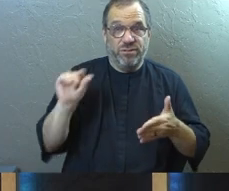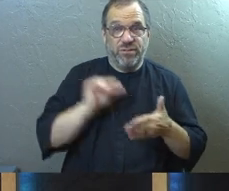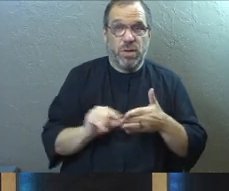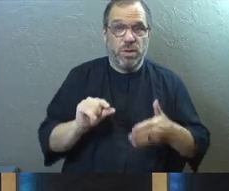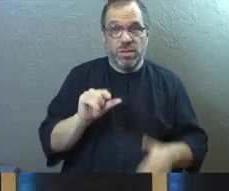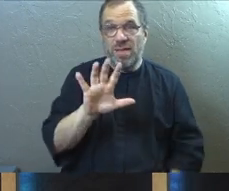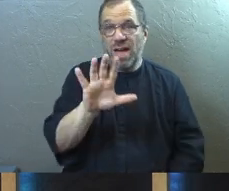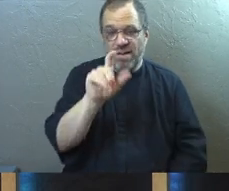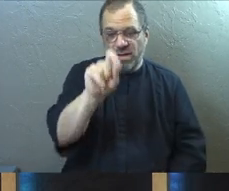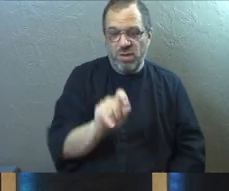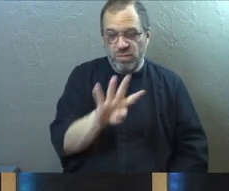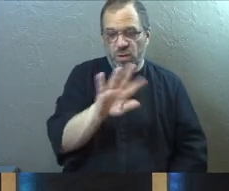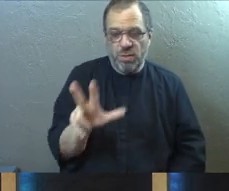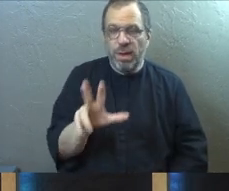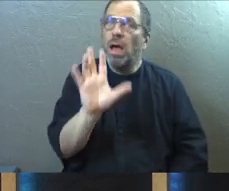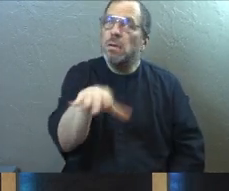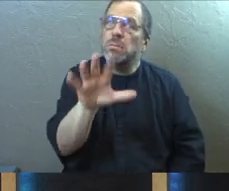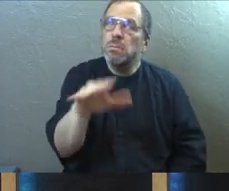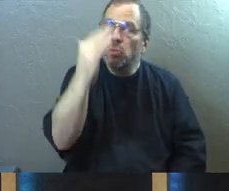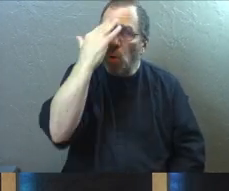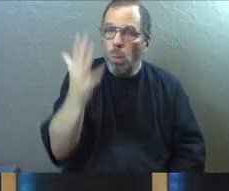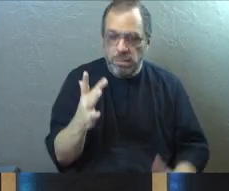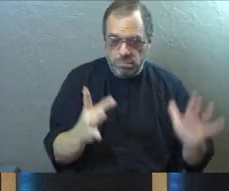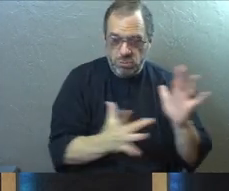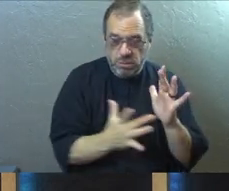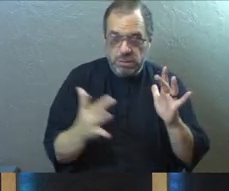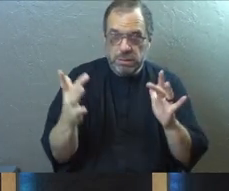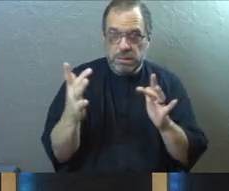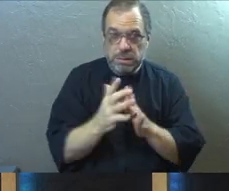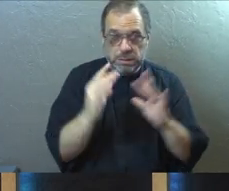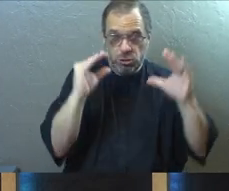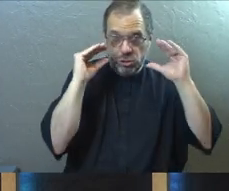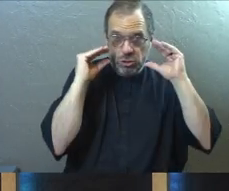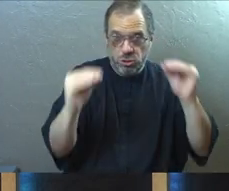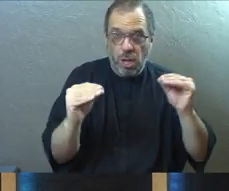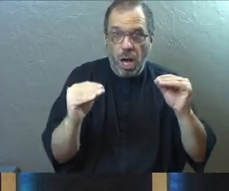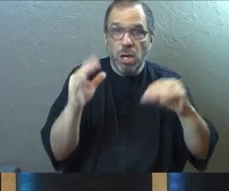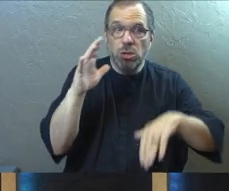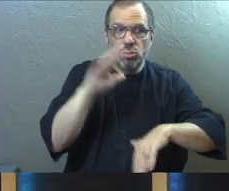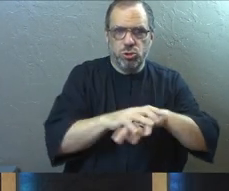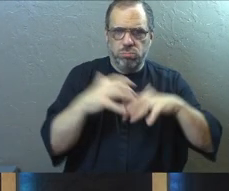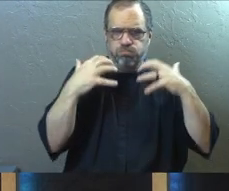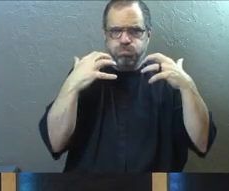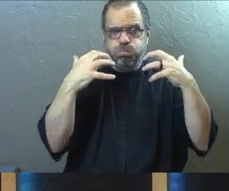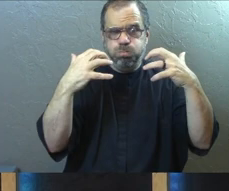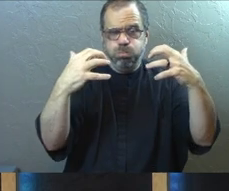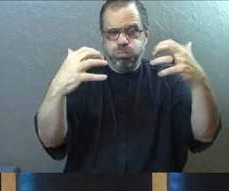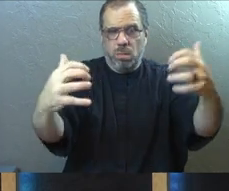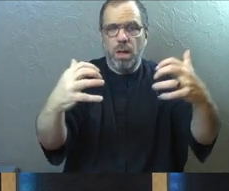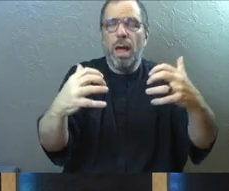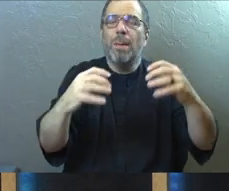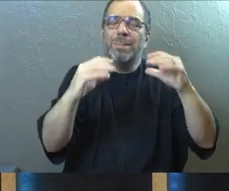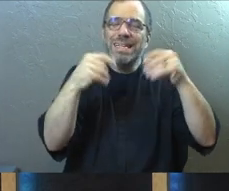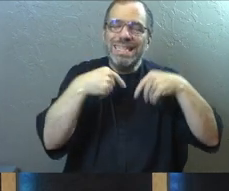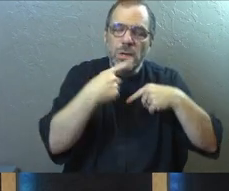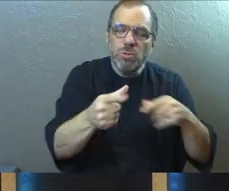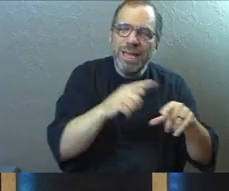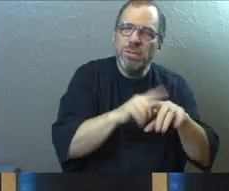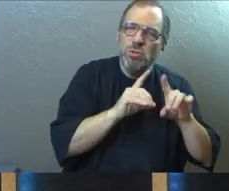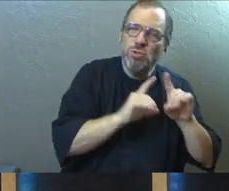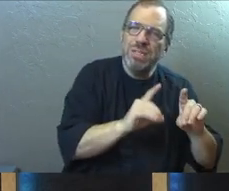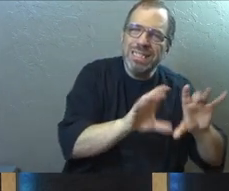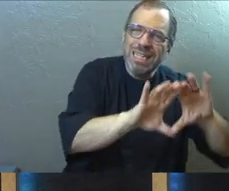here, this is part of the Sermon on the Mount. Here's what you need to know. Jesus gave this teaching not just to the masses. He gave this teaching to his disciples.